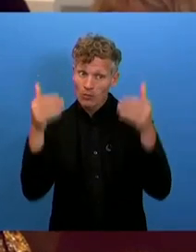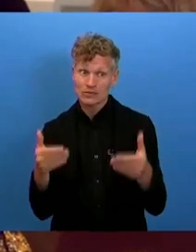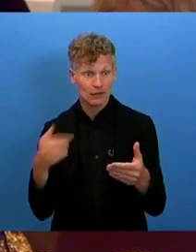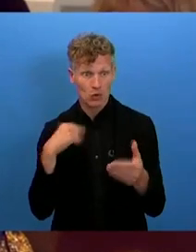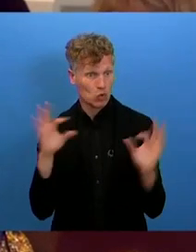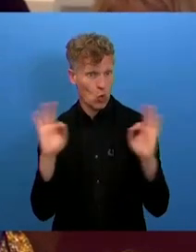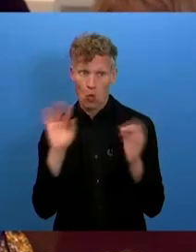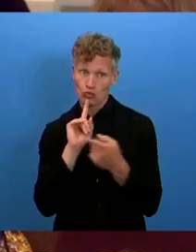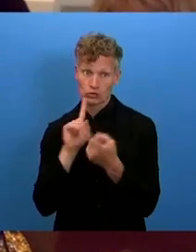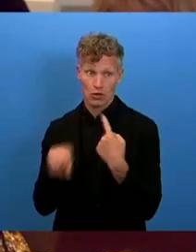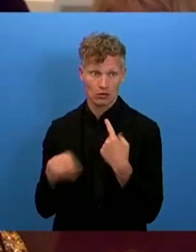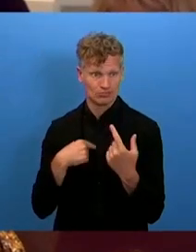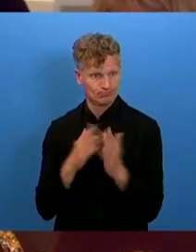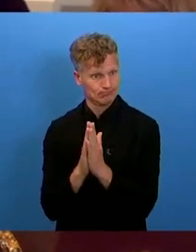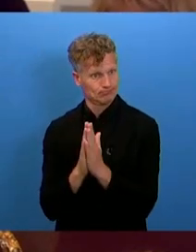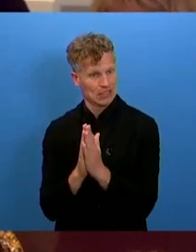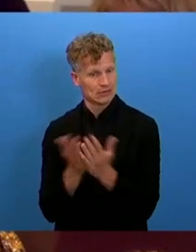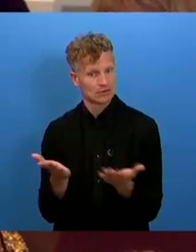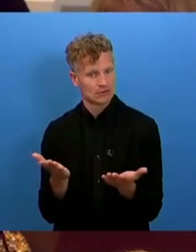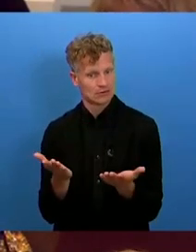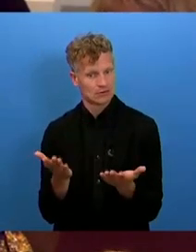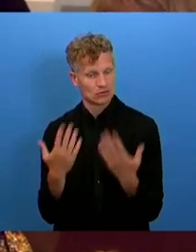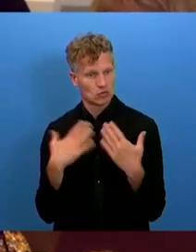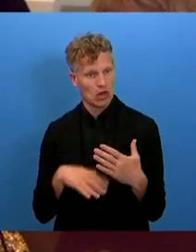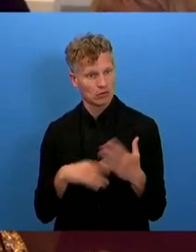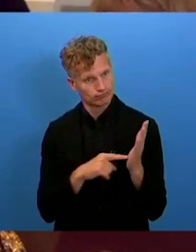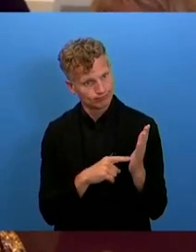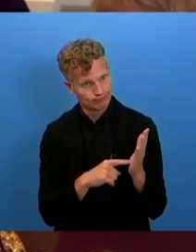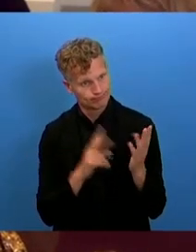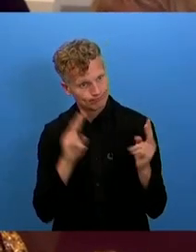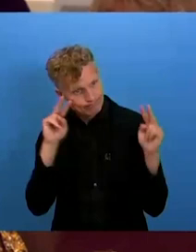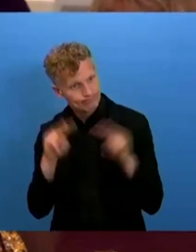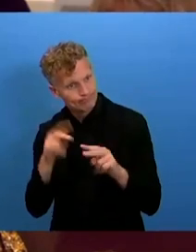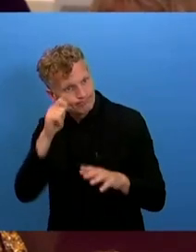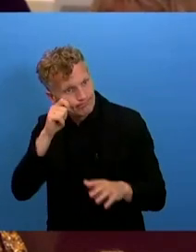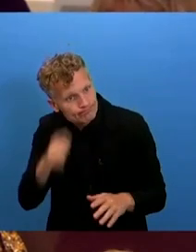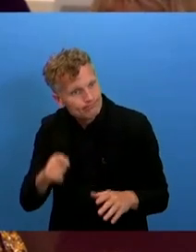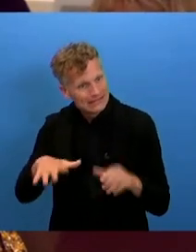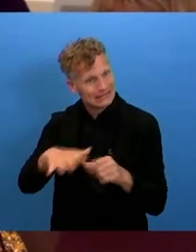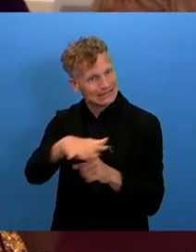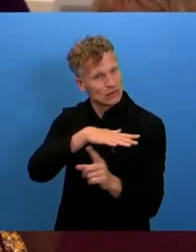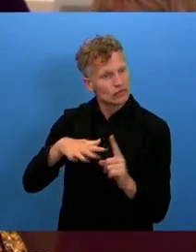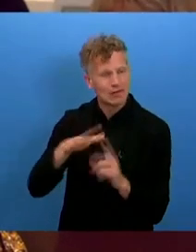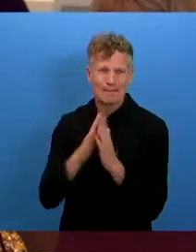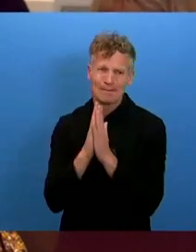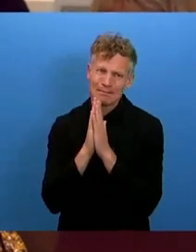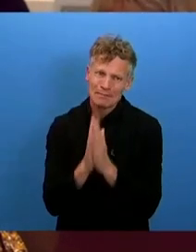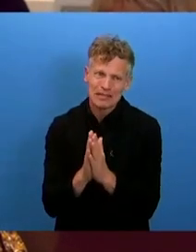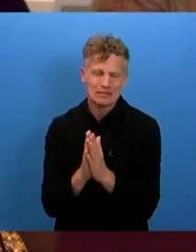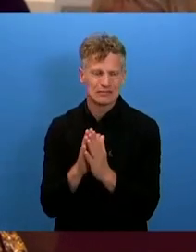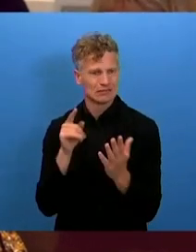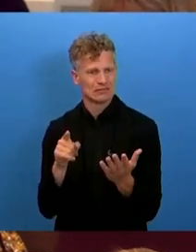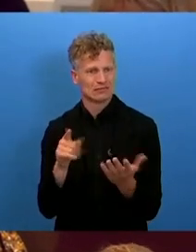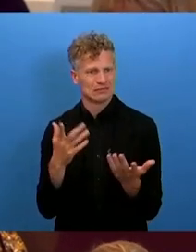on Human Rights, in order to ensure that justice is done. I call upon the United Nations to condemn the genocide